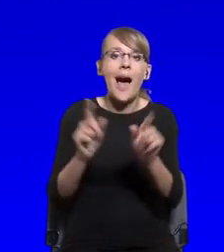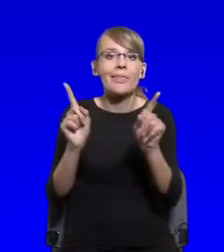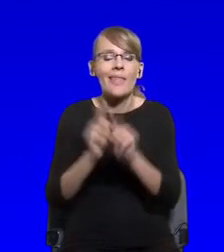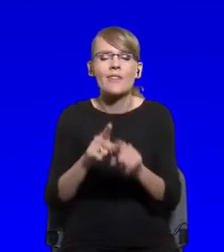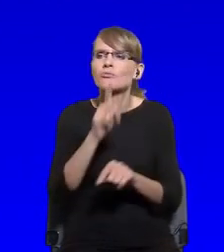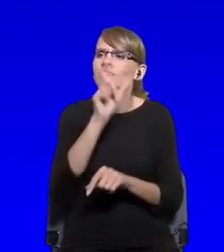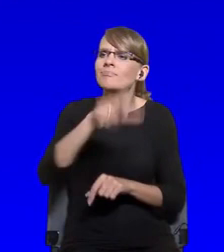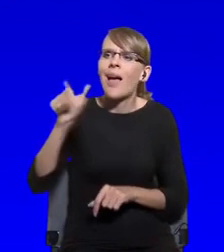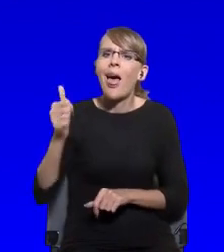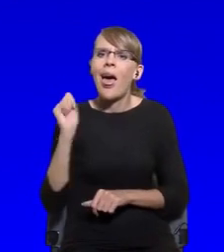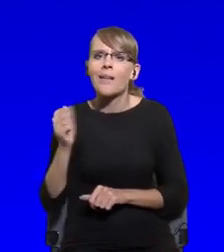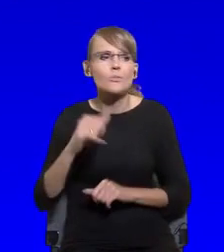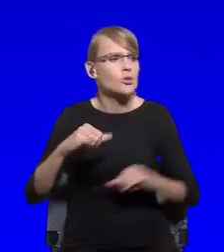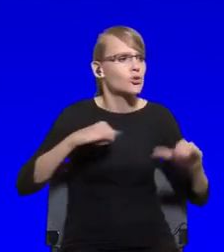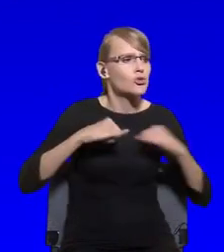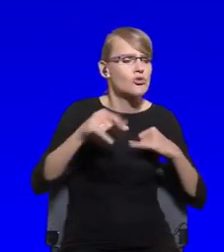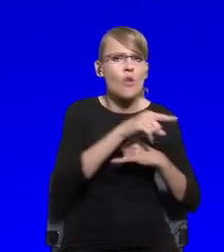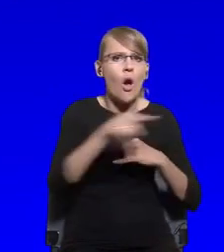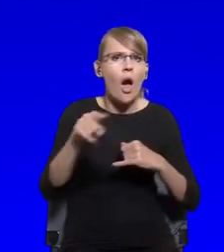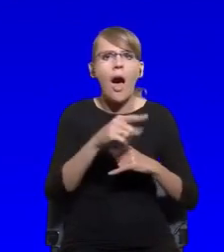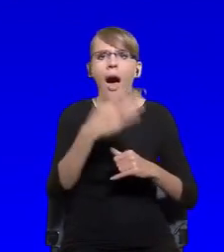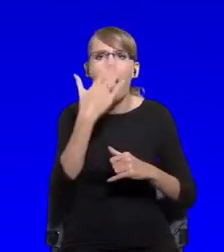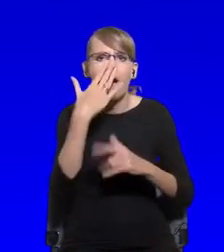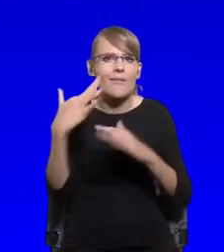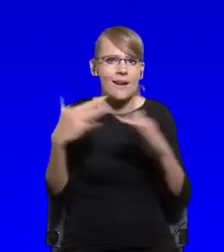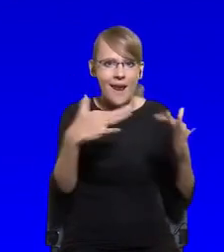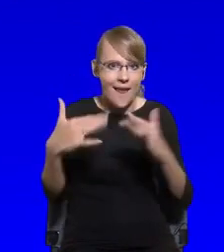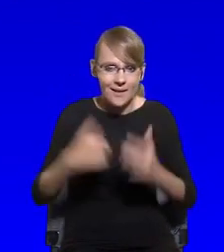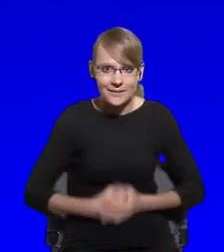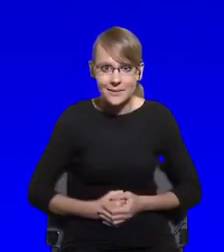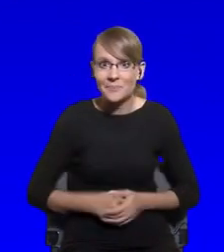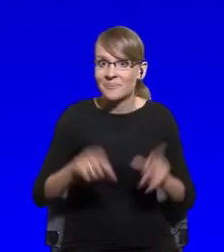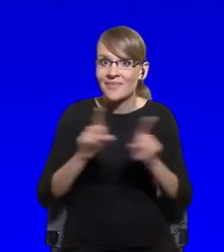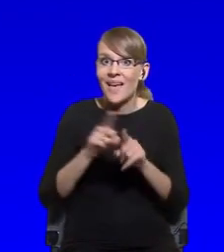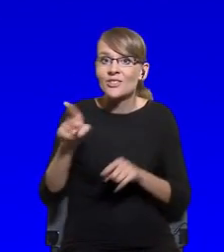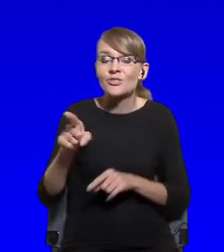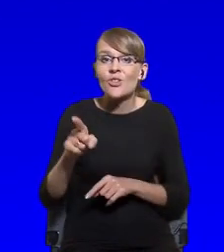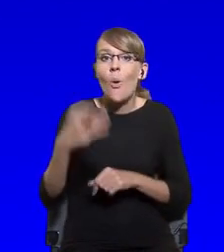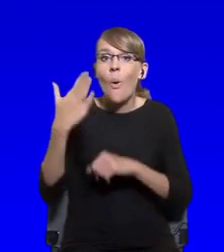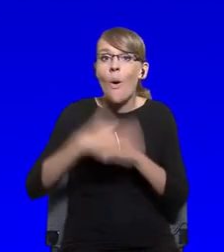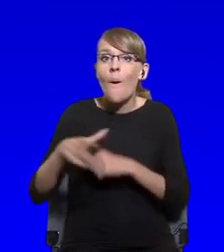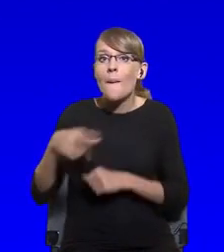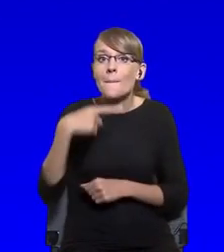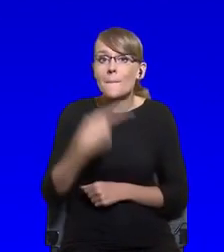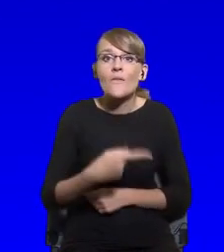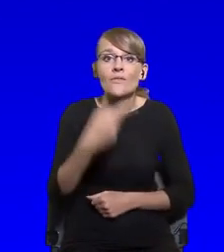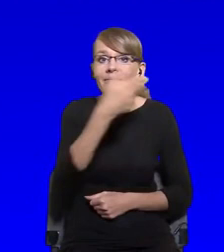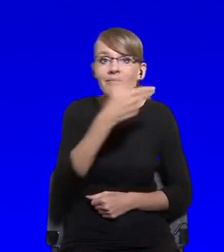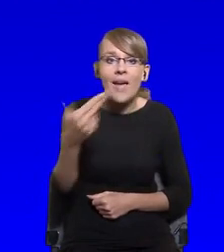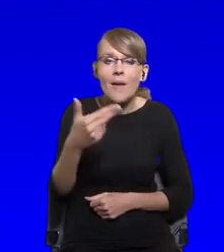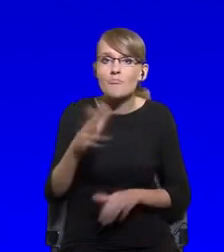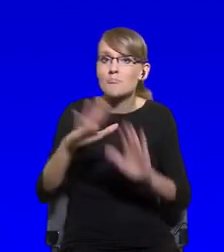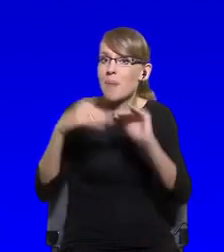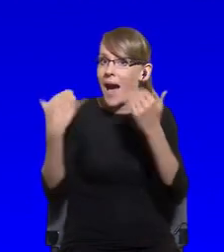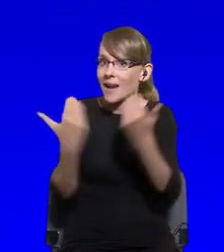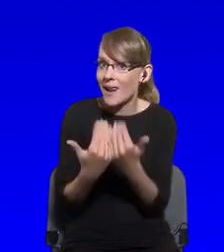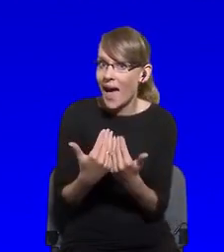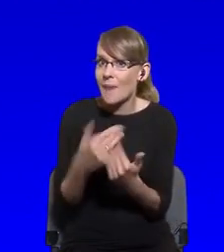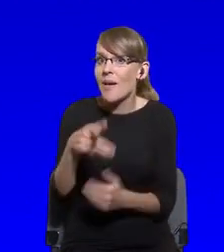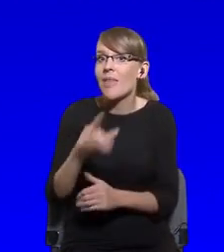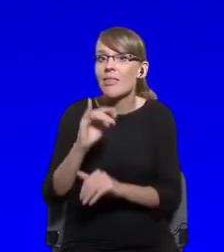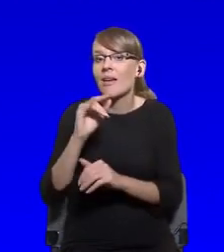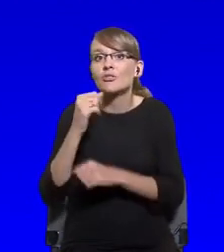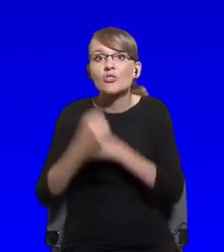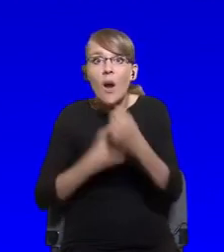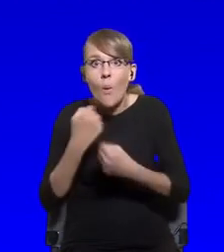as well as your last thought on the functioning of parliaments. Basically, question is, will